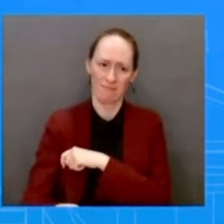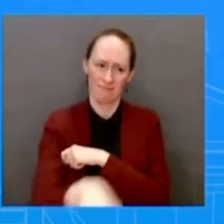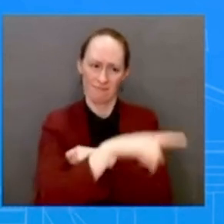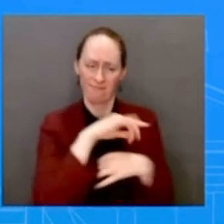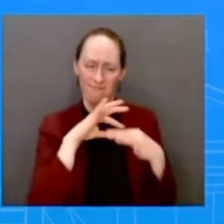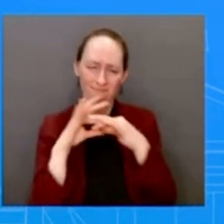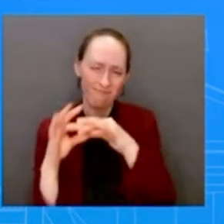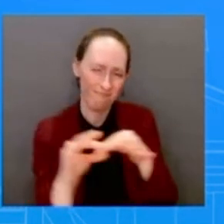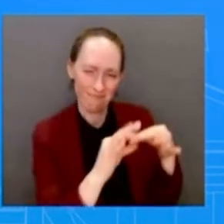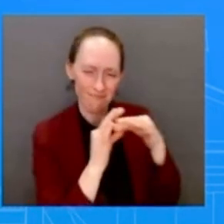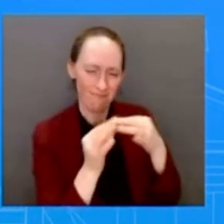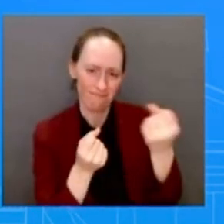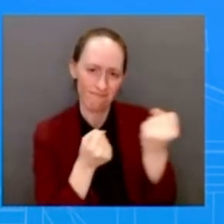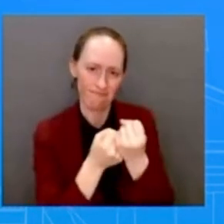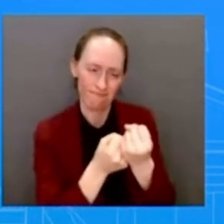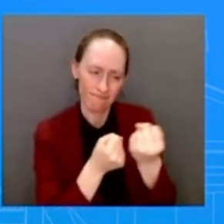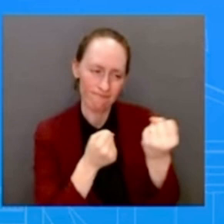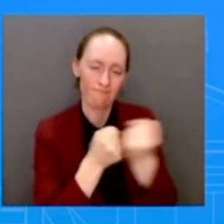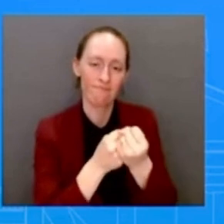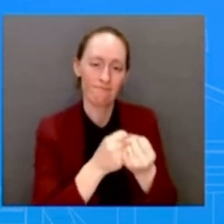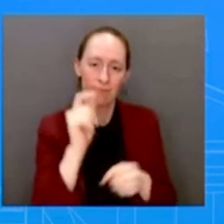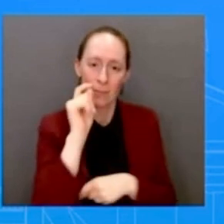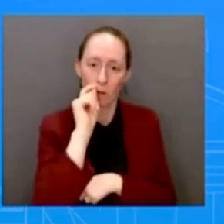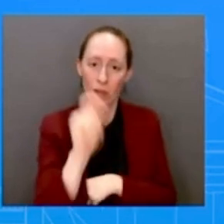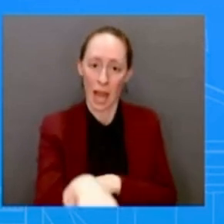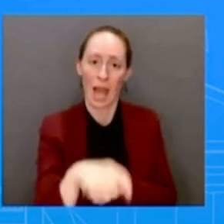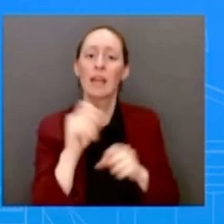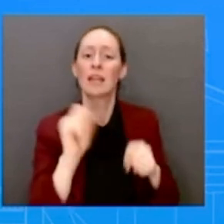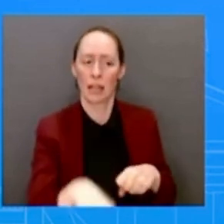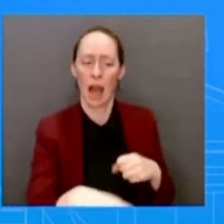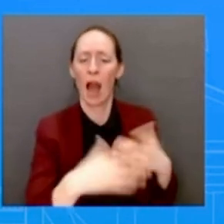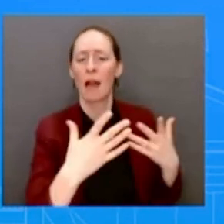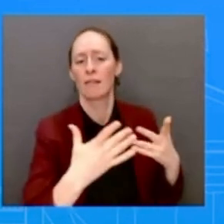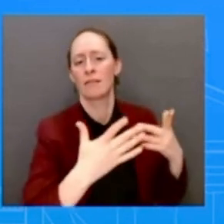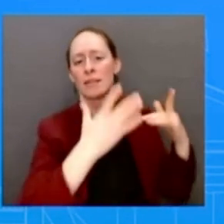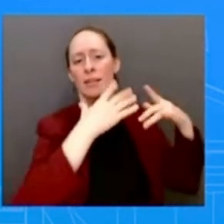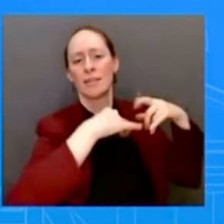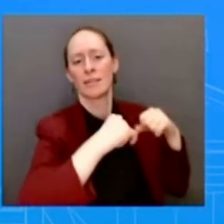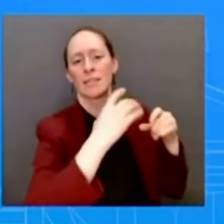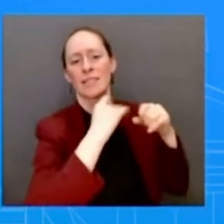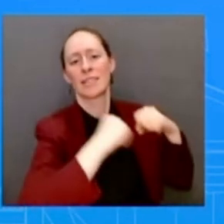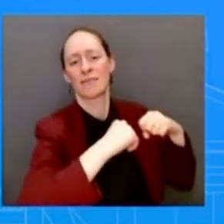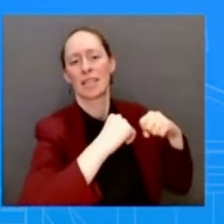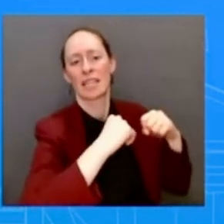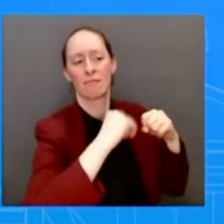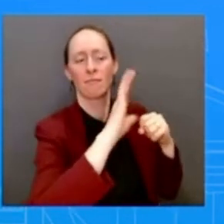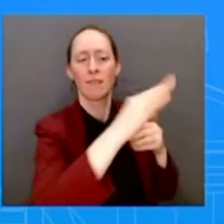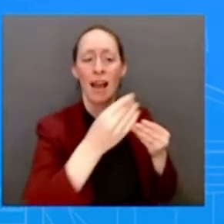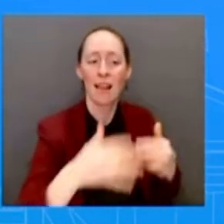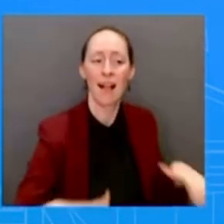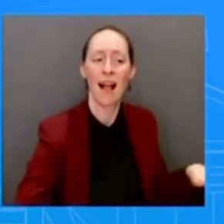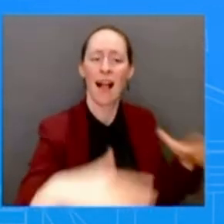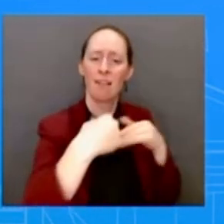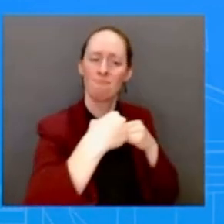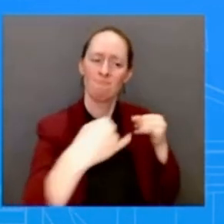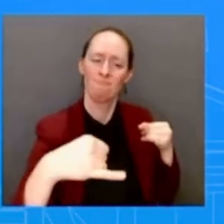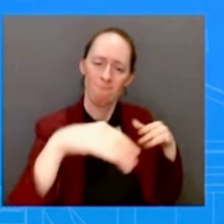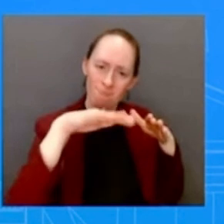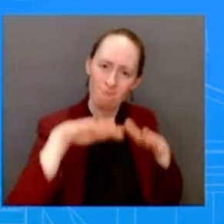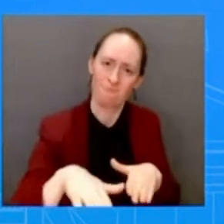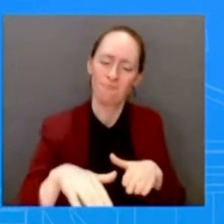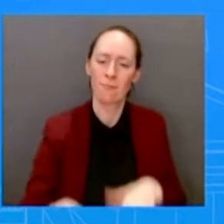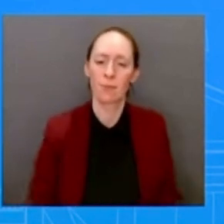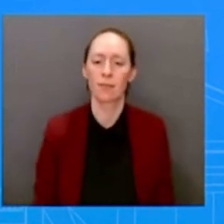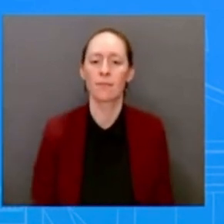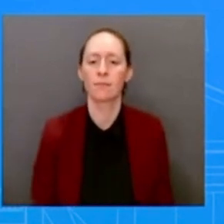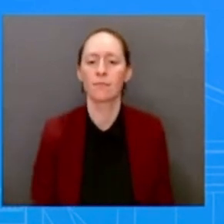sovereignty and territorial integrity. Russia alone could end this war today, if they wished. could